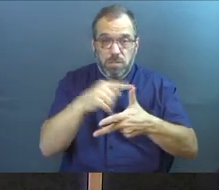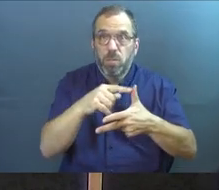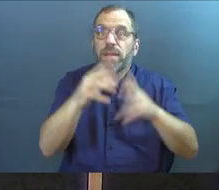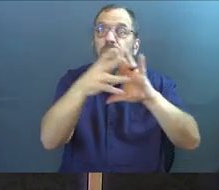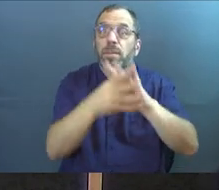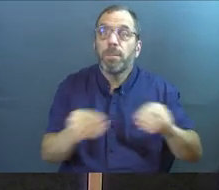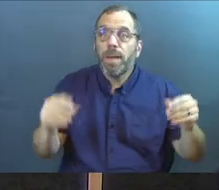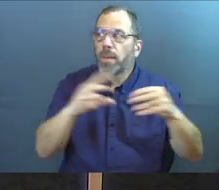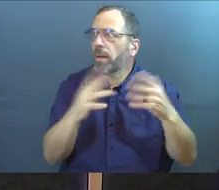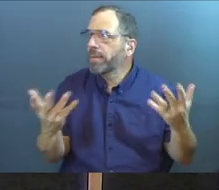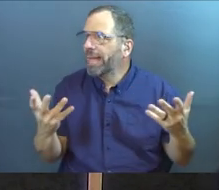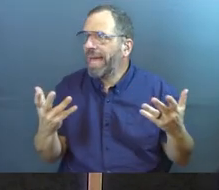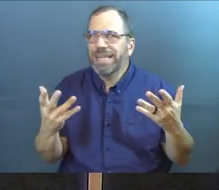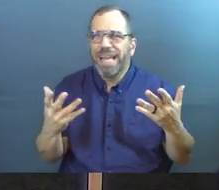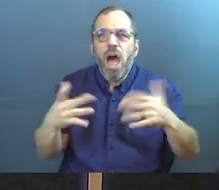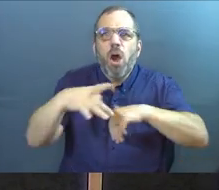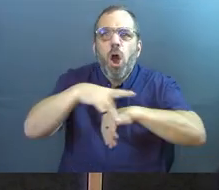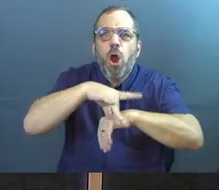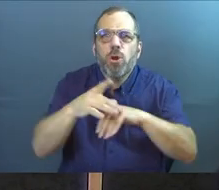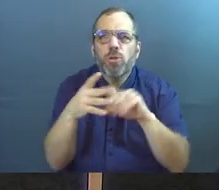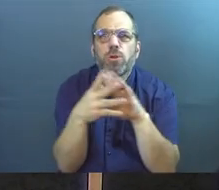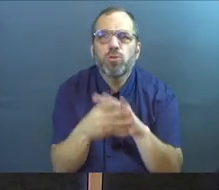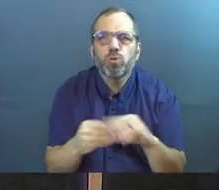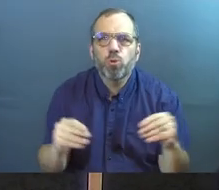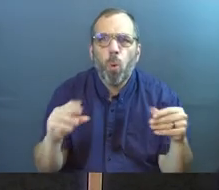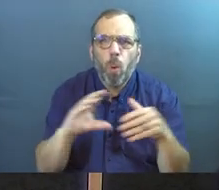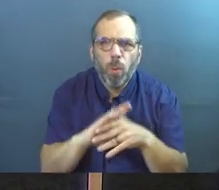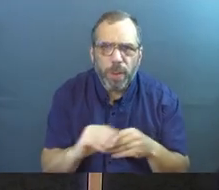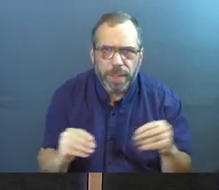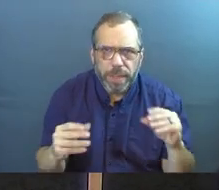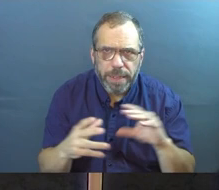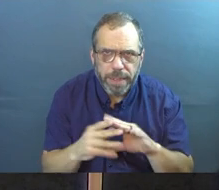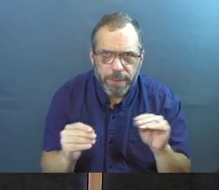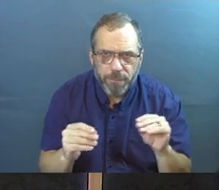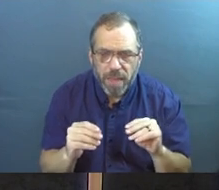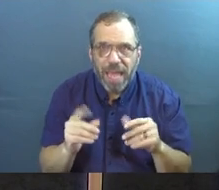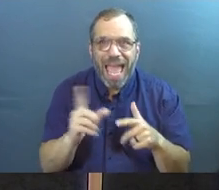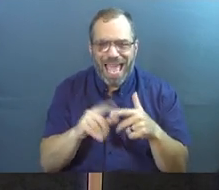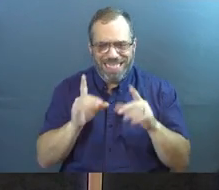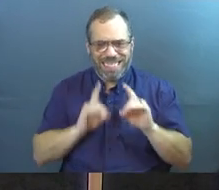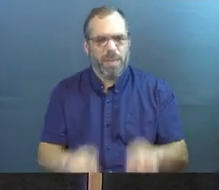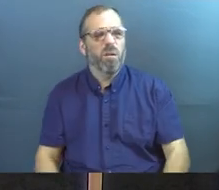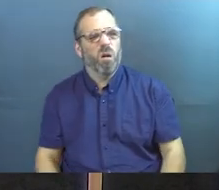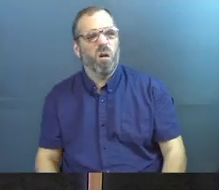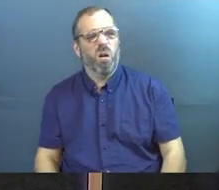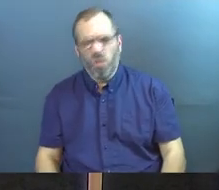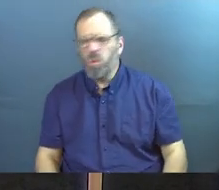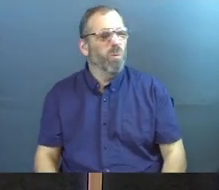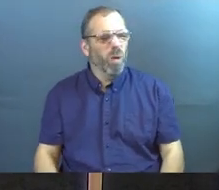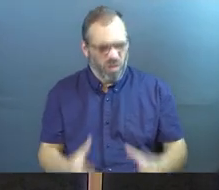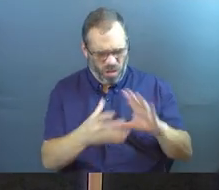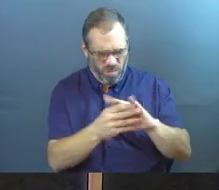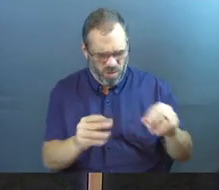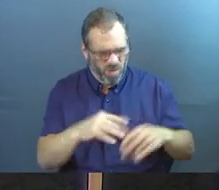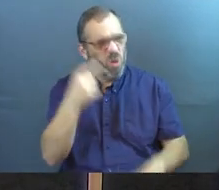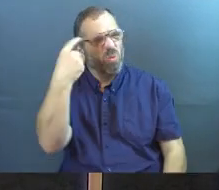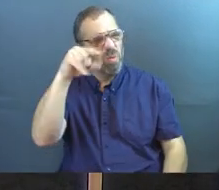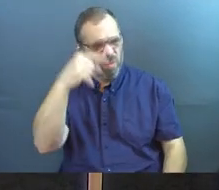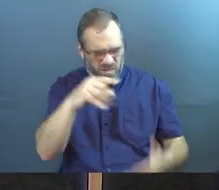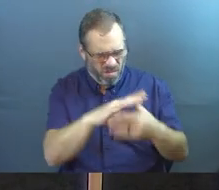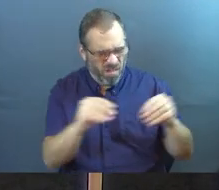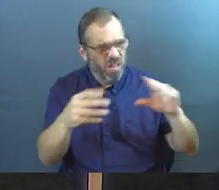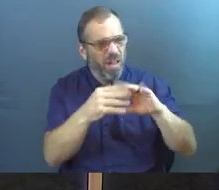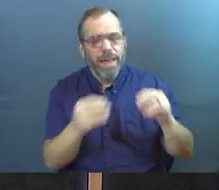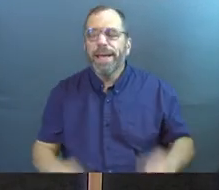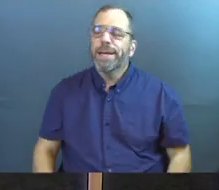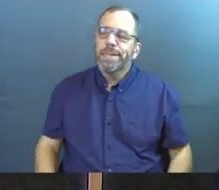parable, which is going to be like this earthly story illustration thing. And then the disciples are going to ask him why he does parables in the first place, and